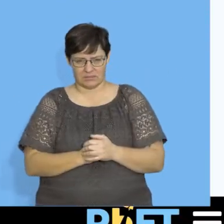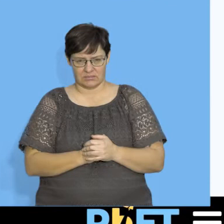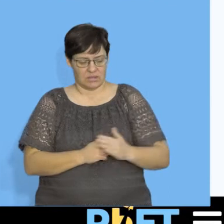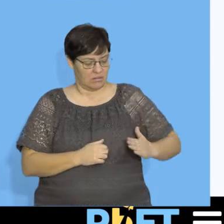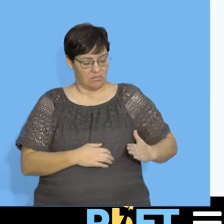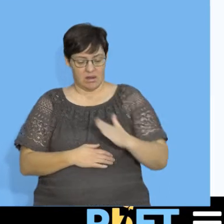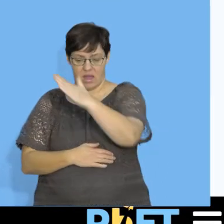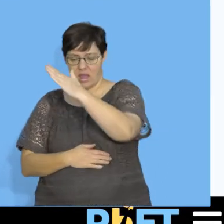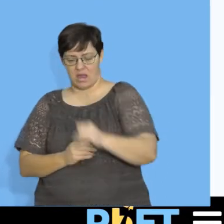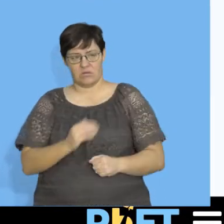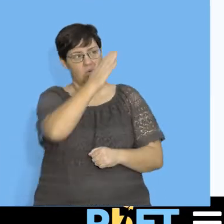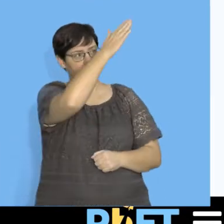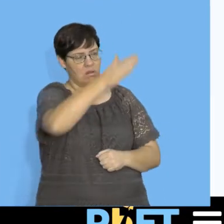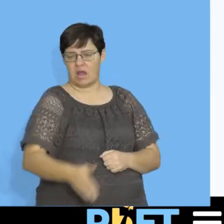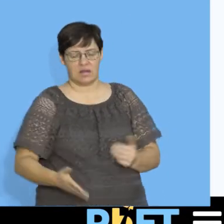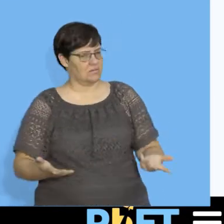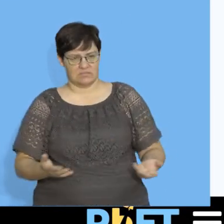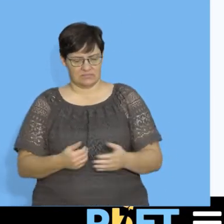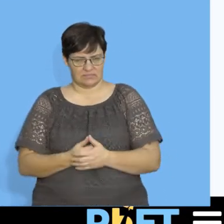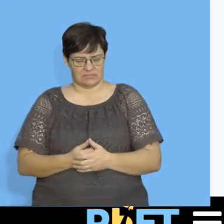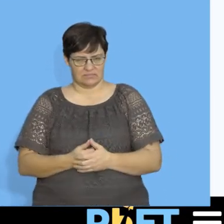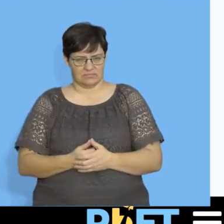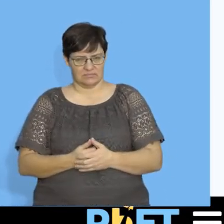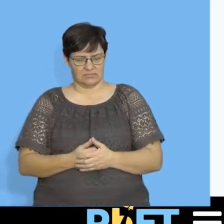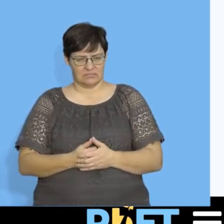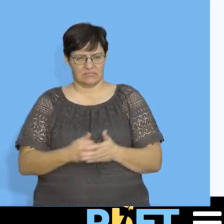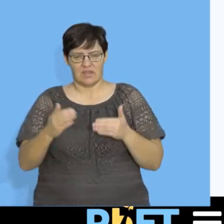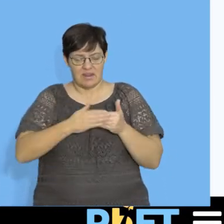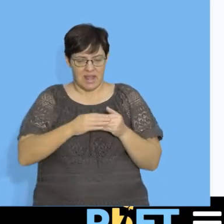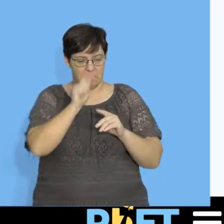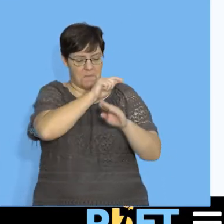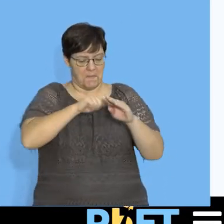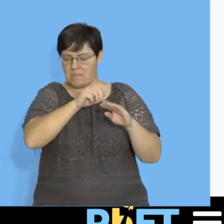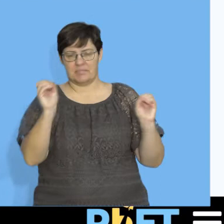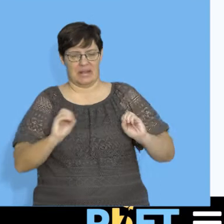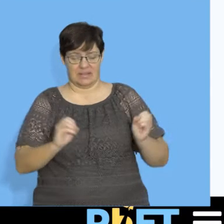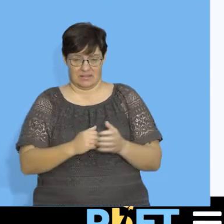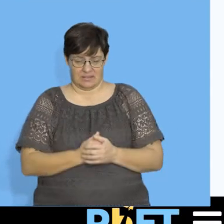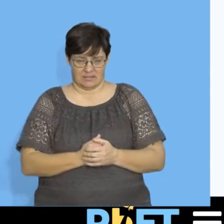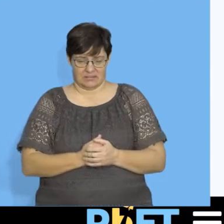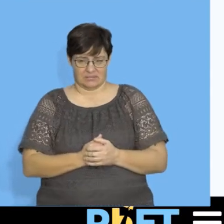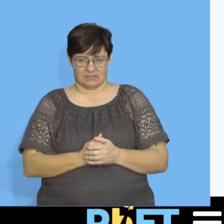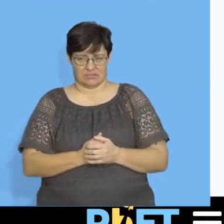draw a line, a straight line that is close to those points.